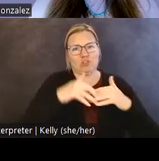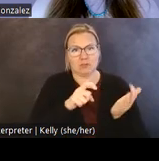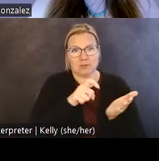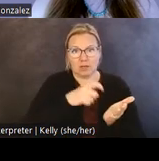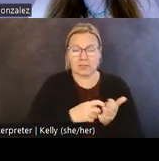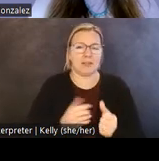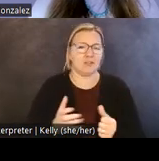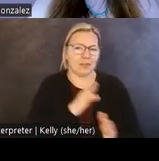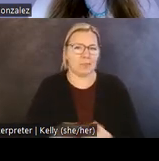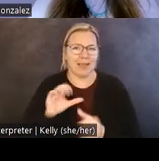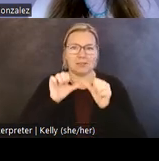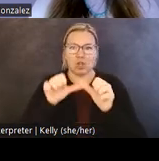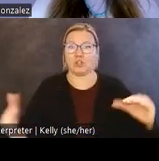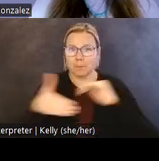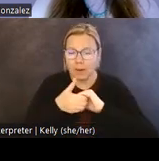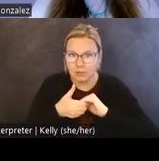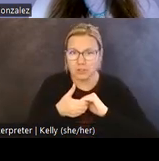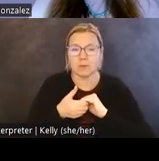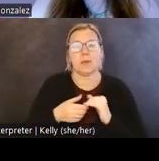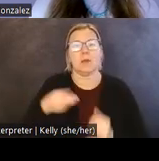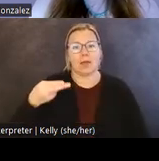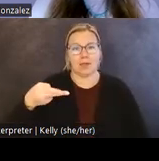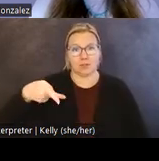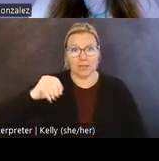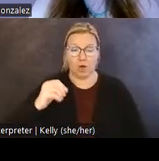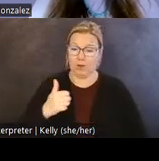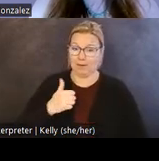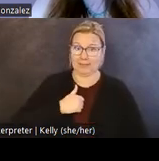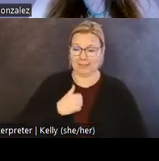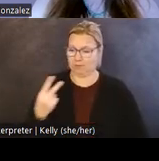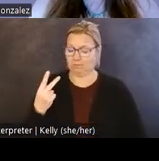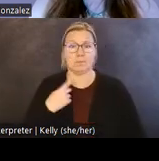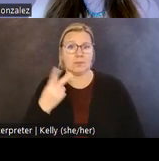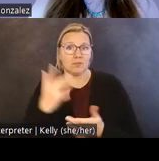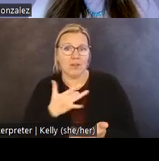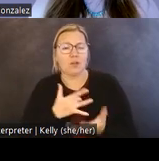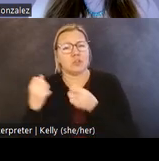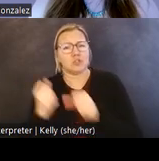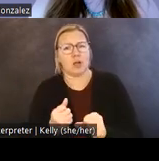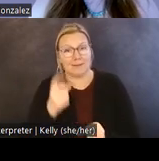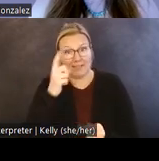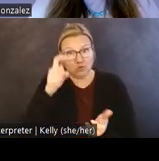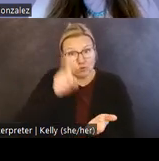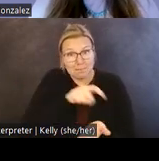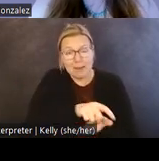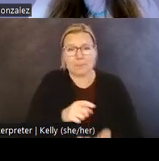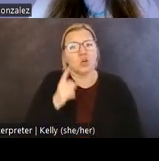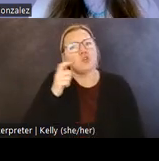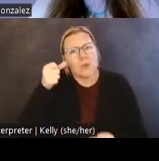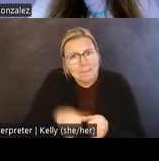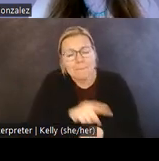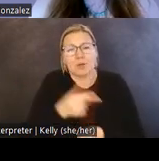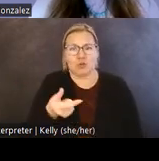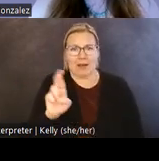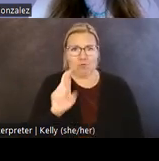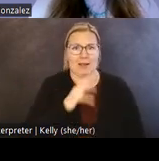partnership, the Historic Preservation Office and I felt strongly that our work to remember Grand Ronde's survivance begin in a good way,